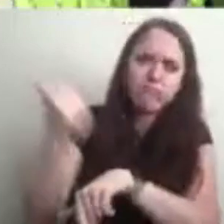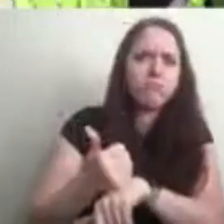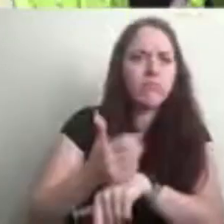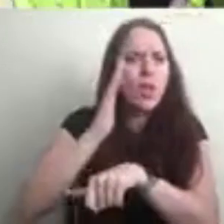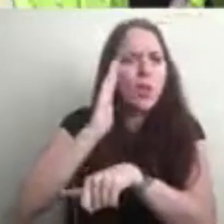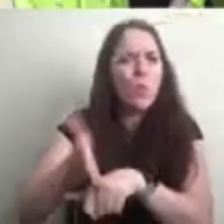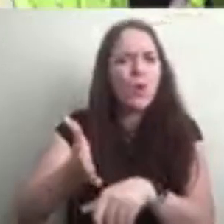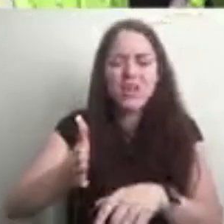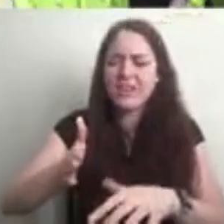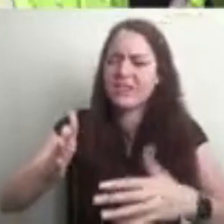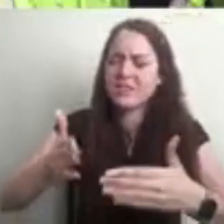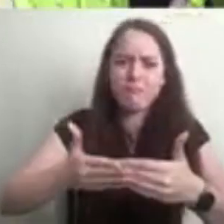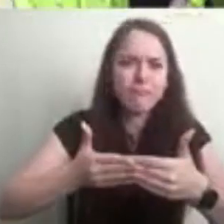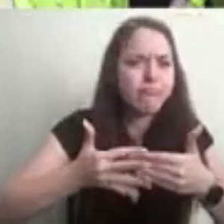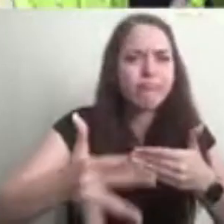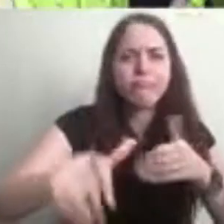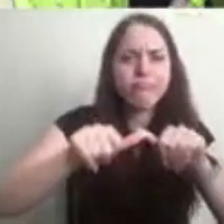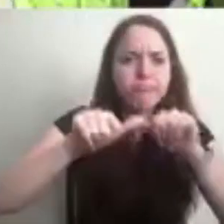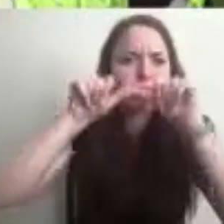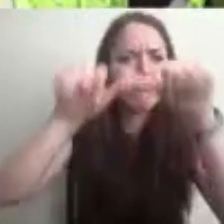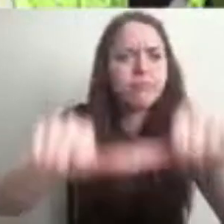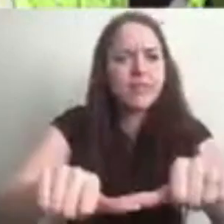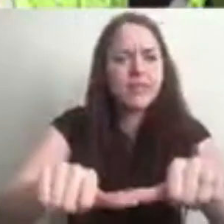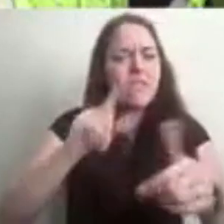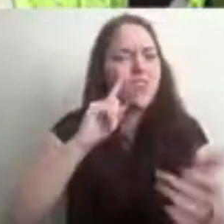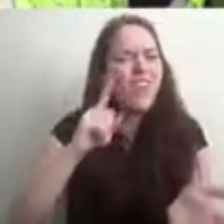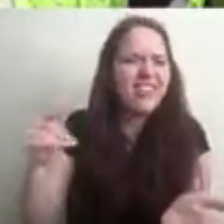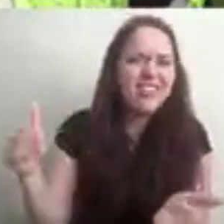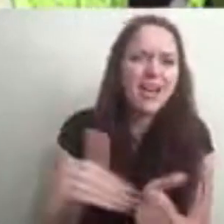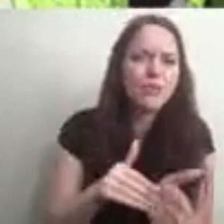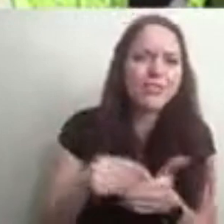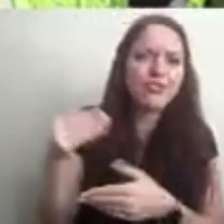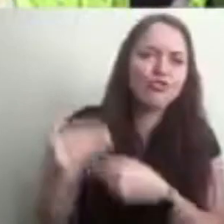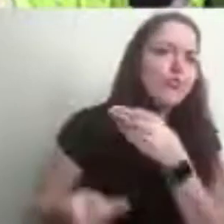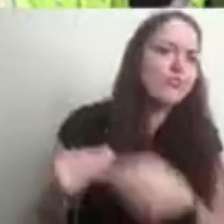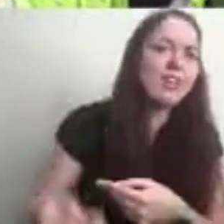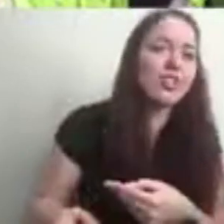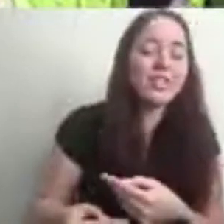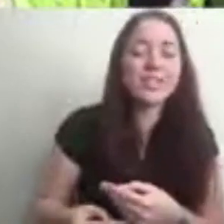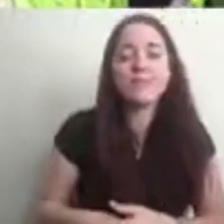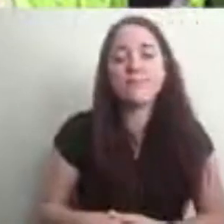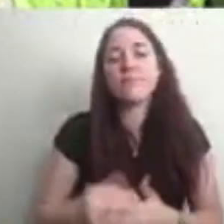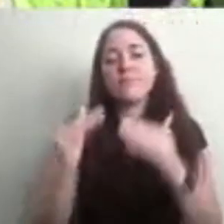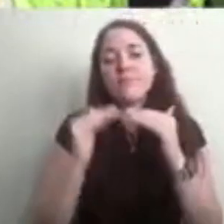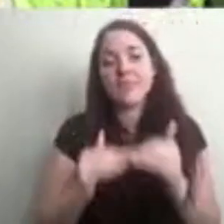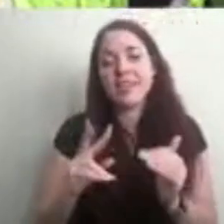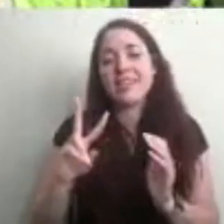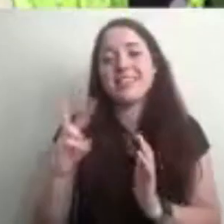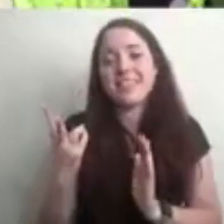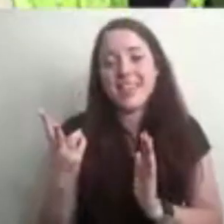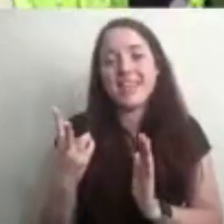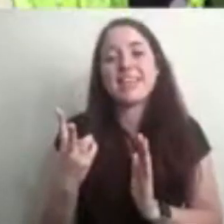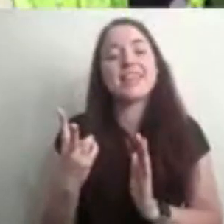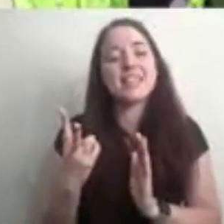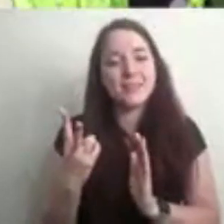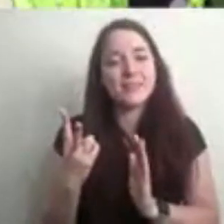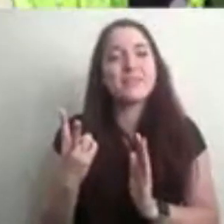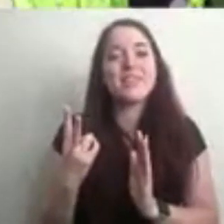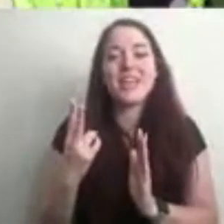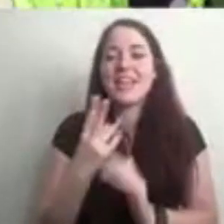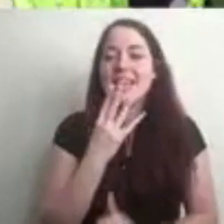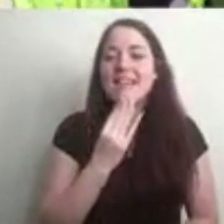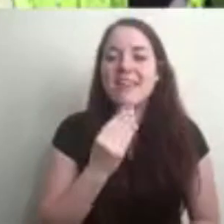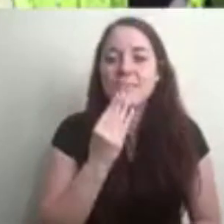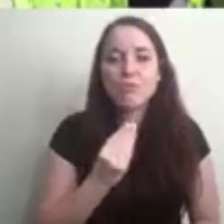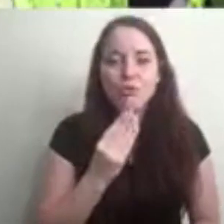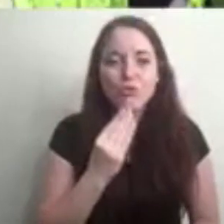Our second Hebrew reading from Nan Merrill, from Psalms for Praying, an invitation